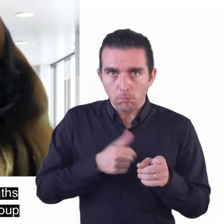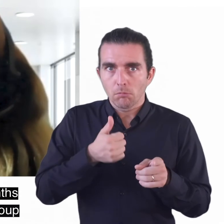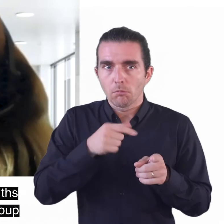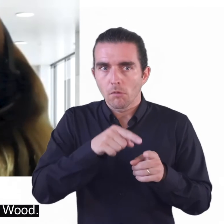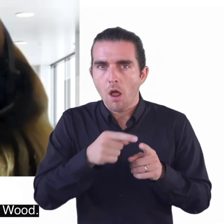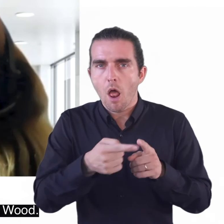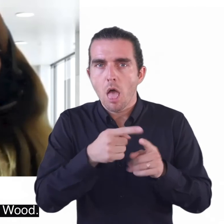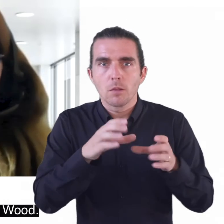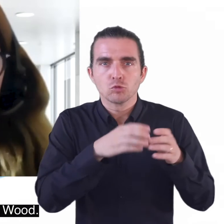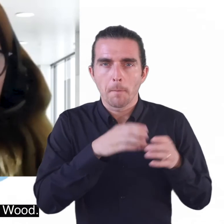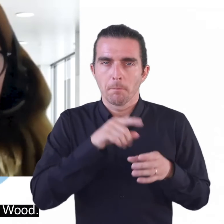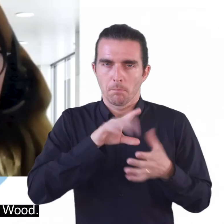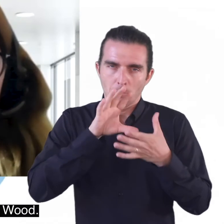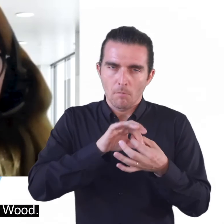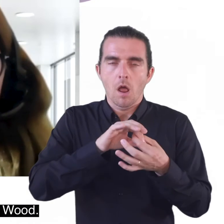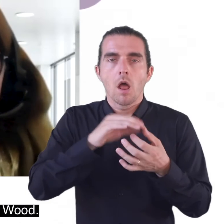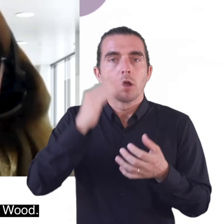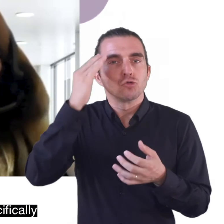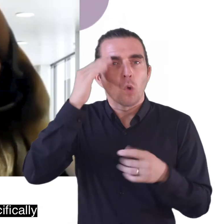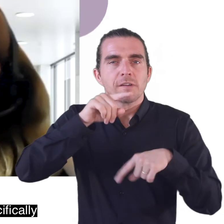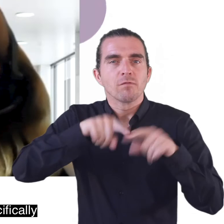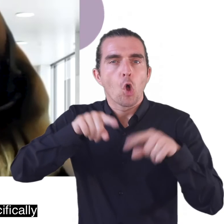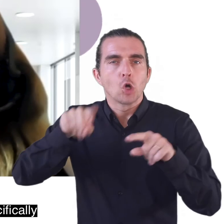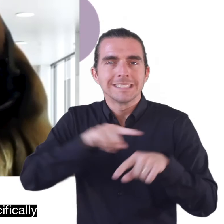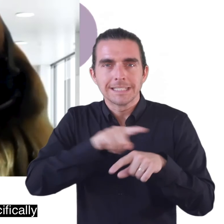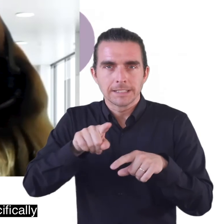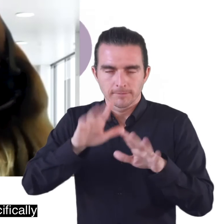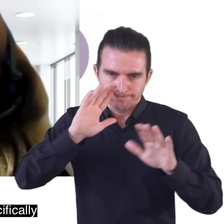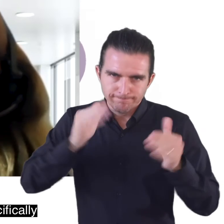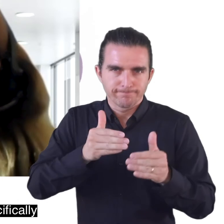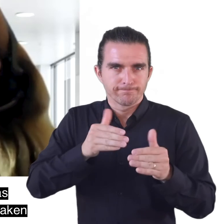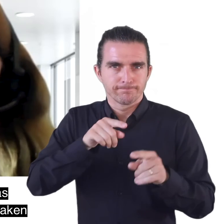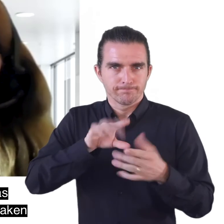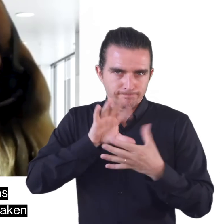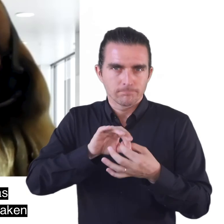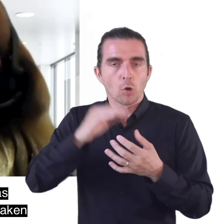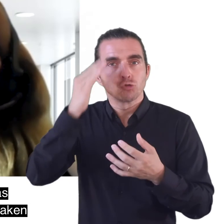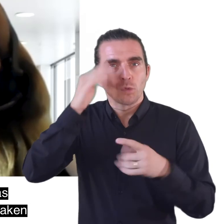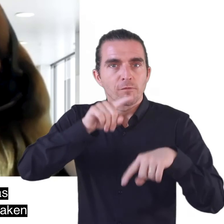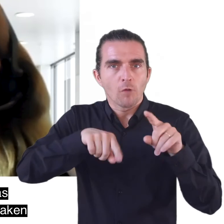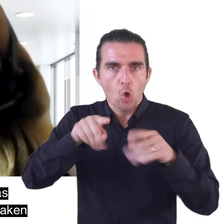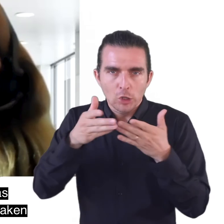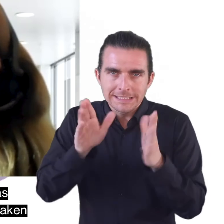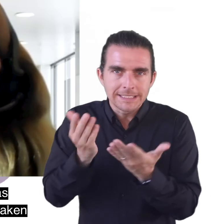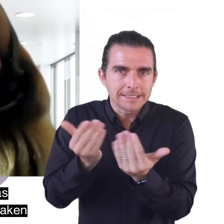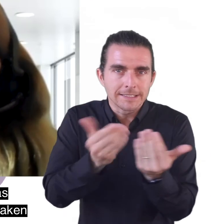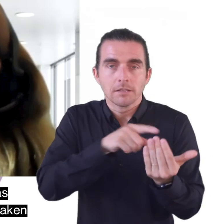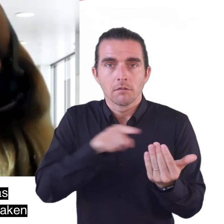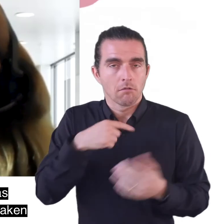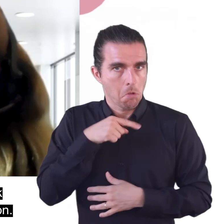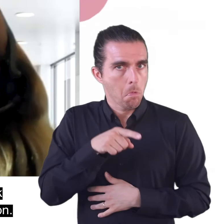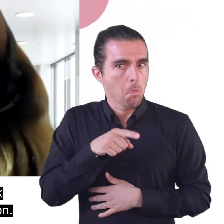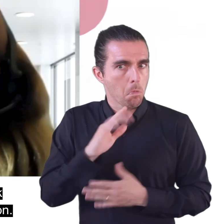been our other group which is neurodiversity it would so really focusing in specifically on neurodiversity has really seemed to have